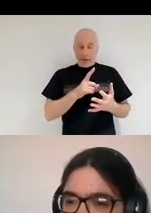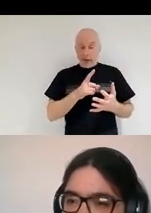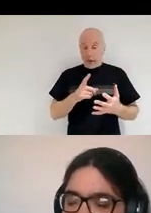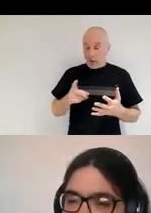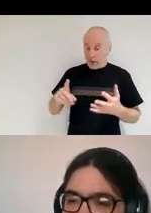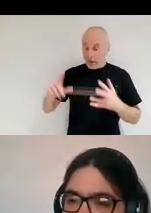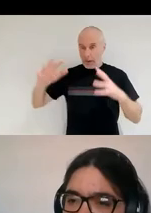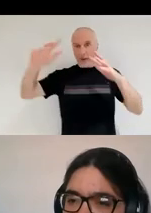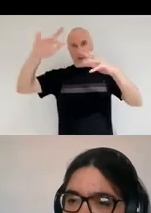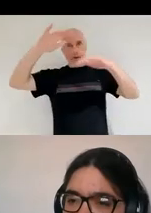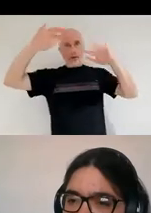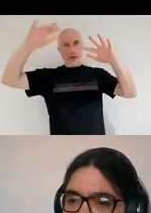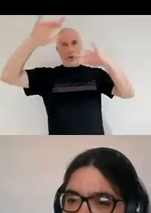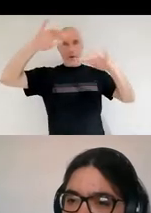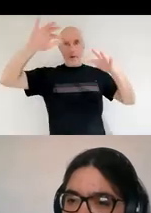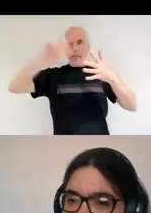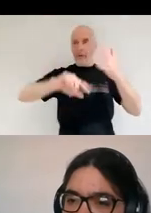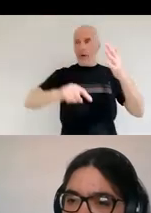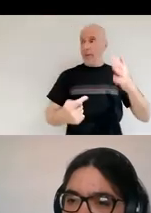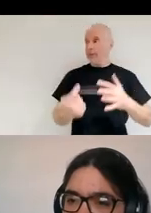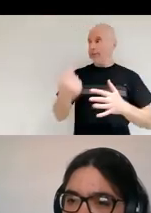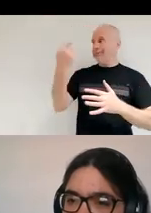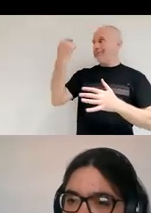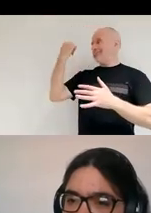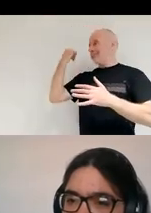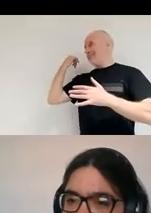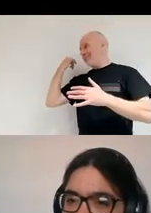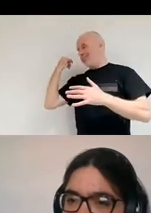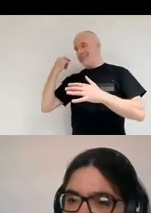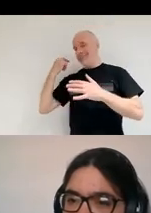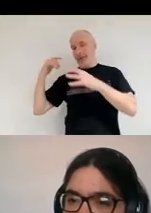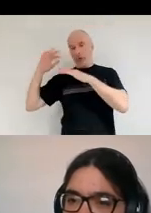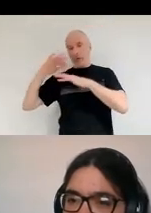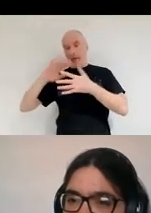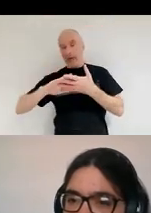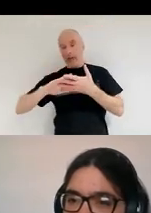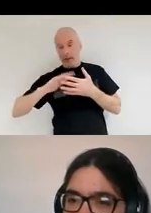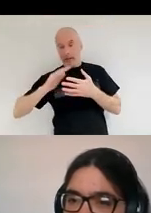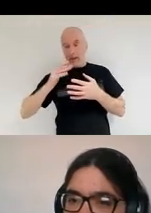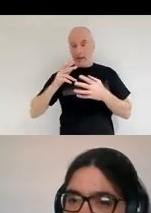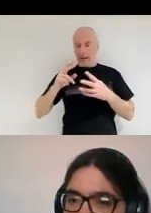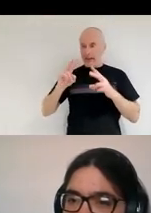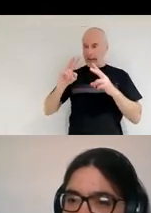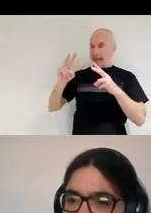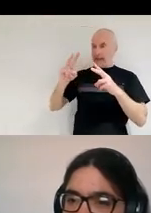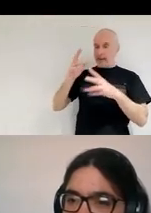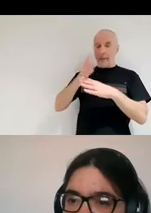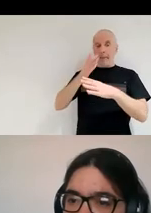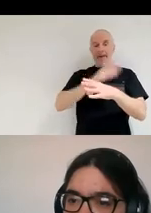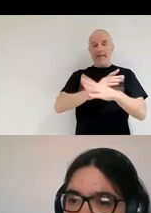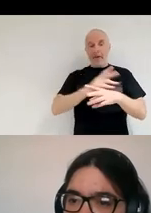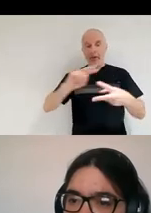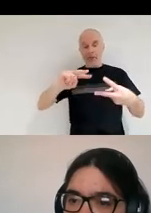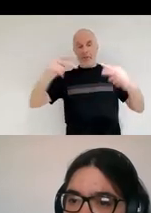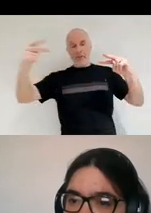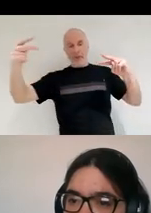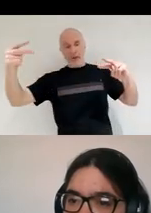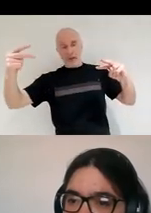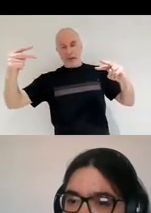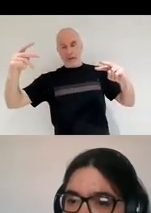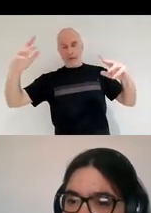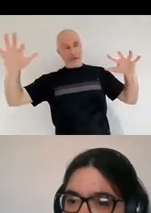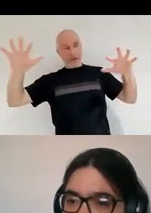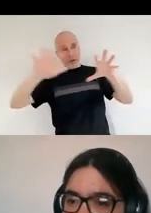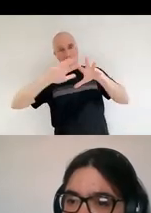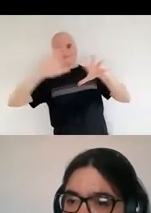universe be from parts of the supernova before the reverse shockwave? And we are, and are we able to see it even though the dust clouds,